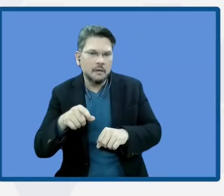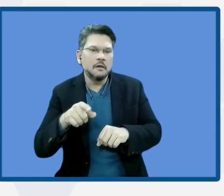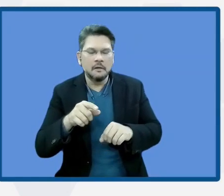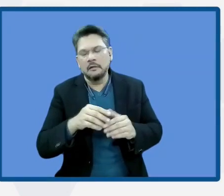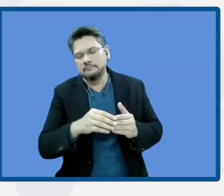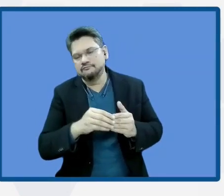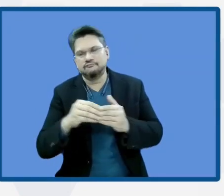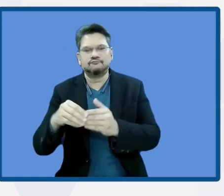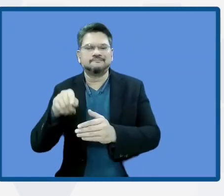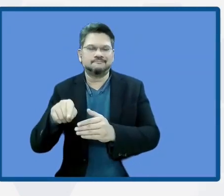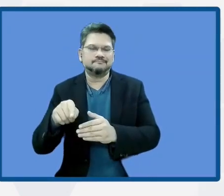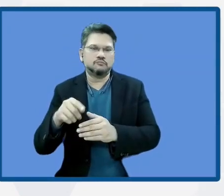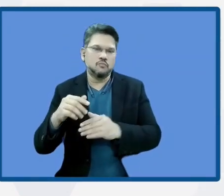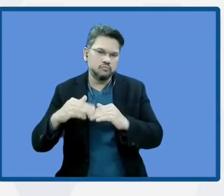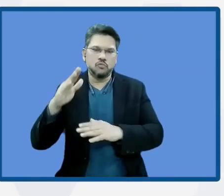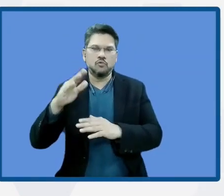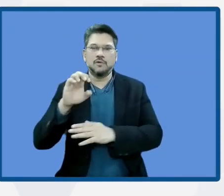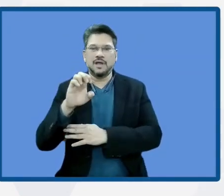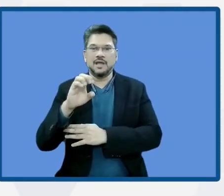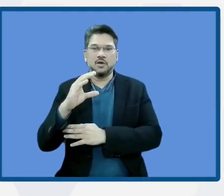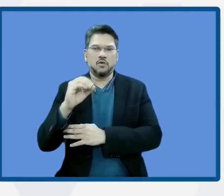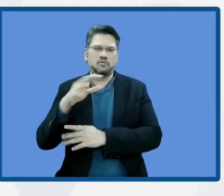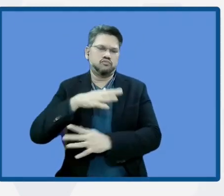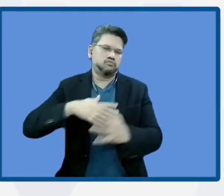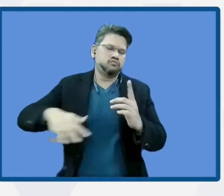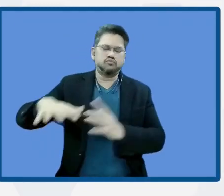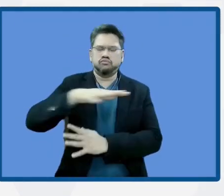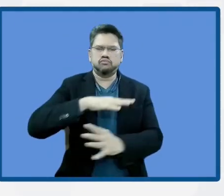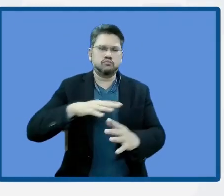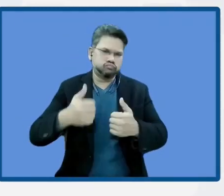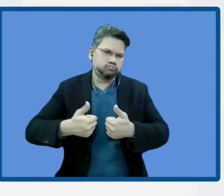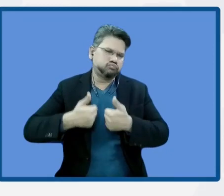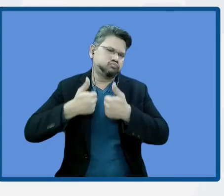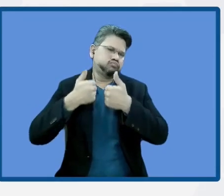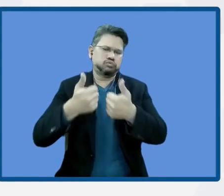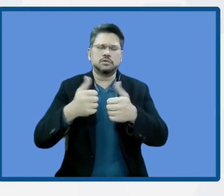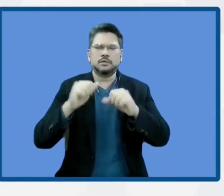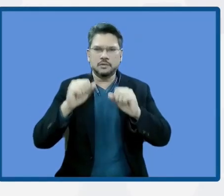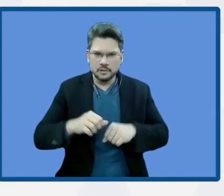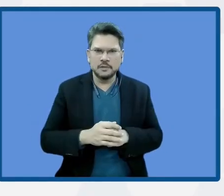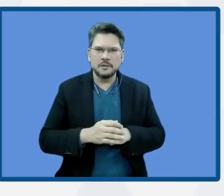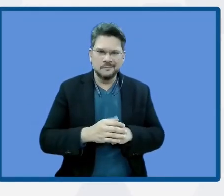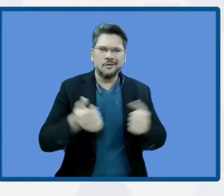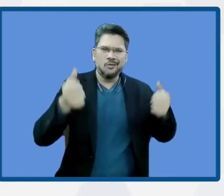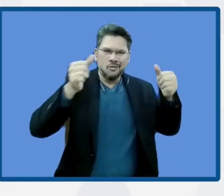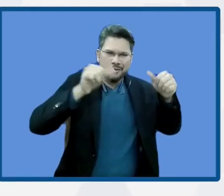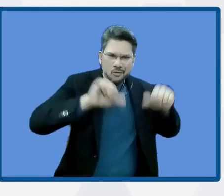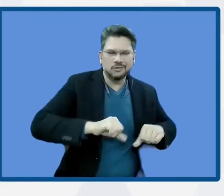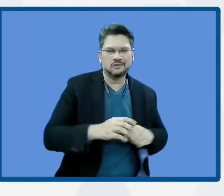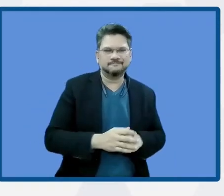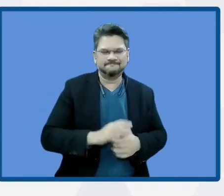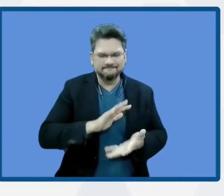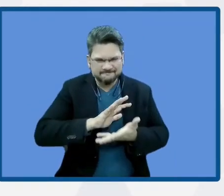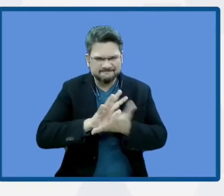-being of communities and for territorial security. The reduction of losses and damages is also